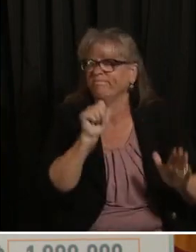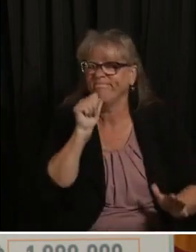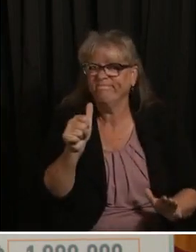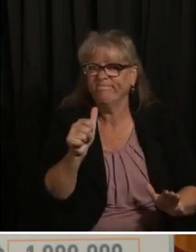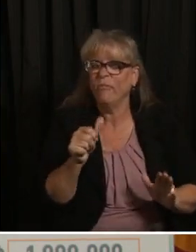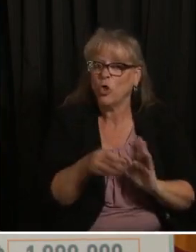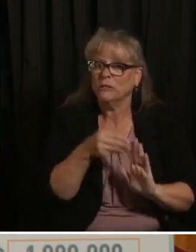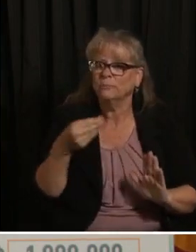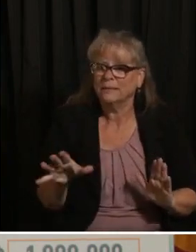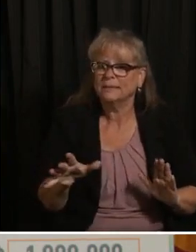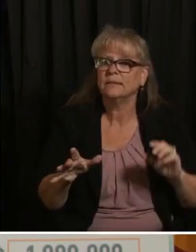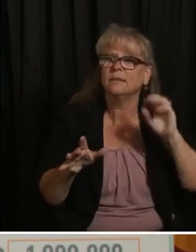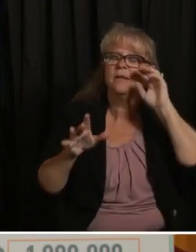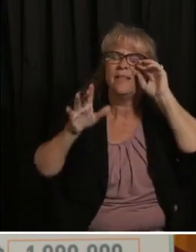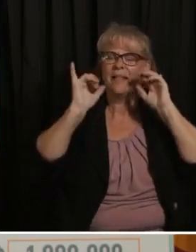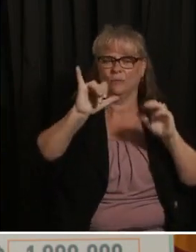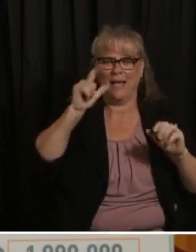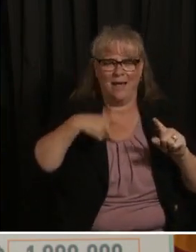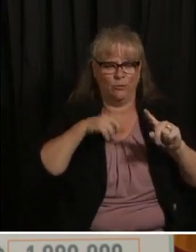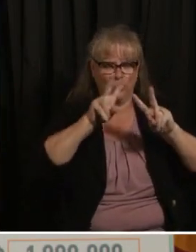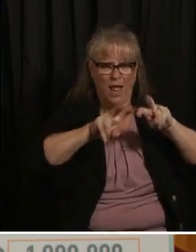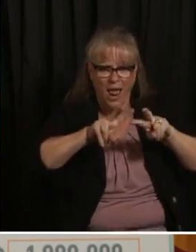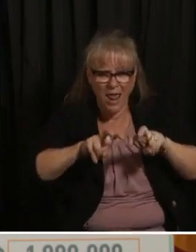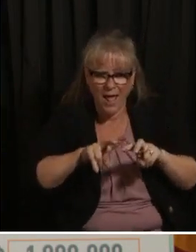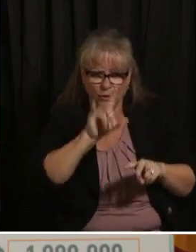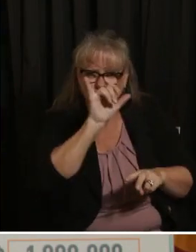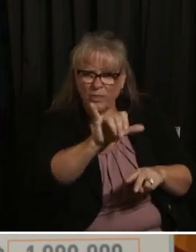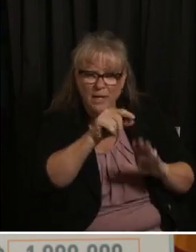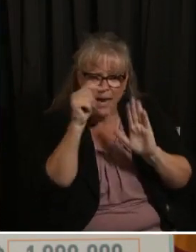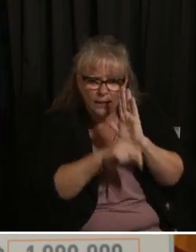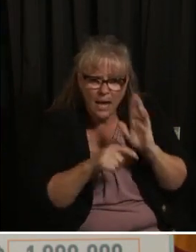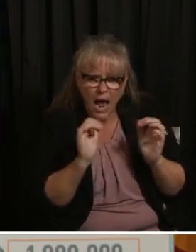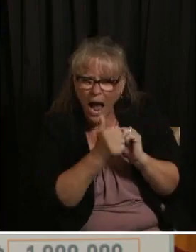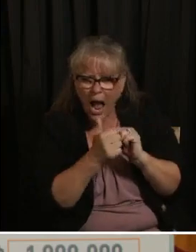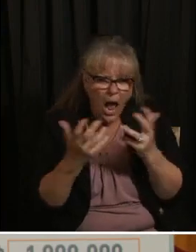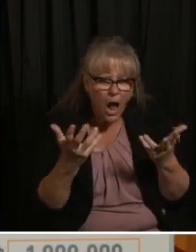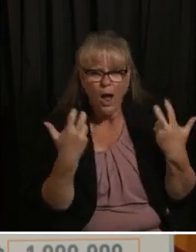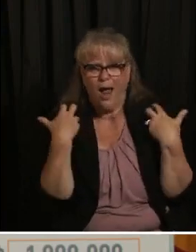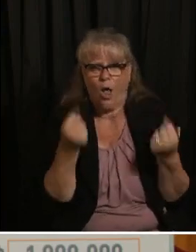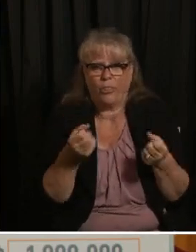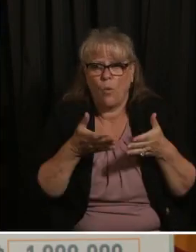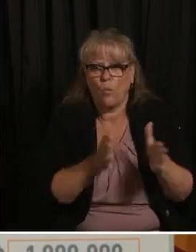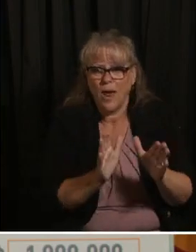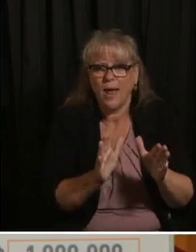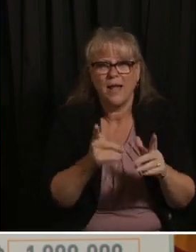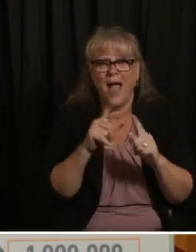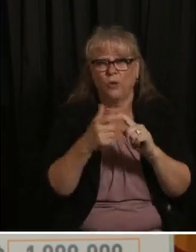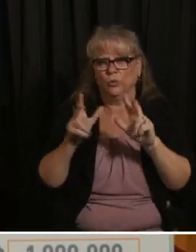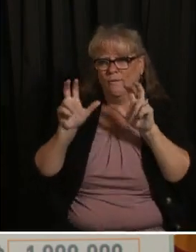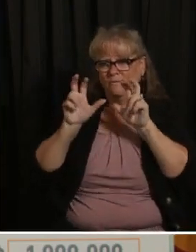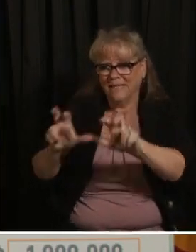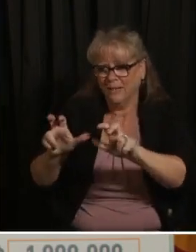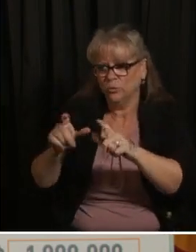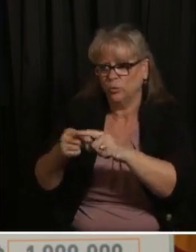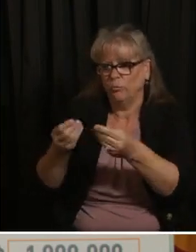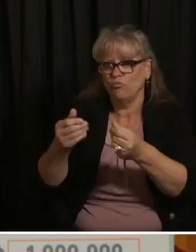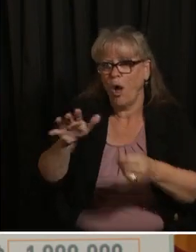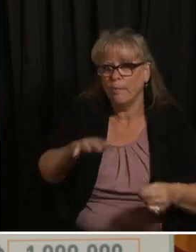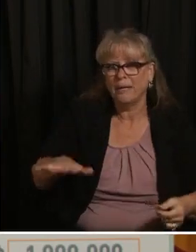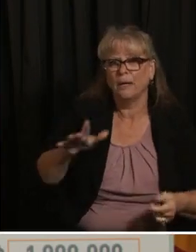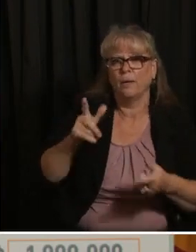is to fund you know experimental plots where people can learn to learn grow these crops um regeneratively